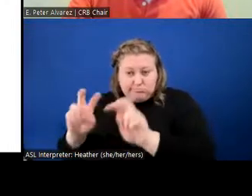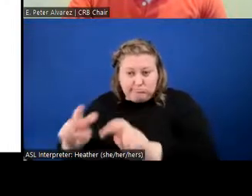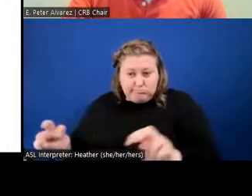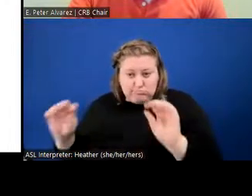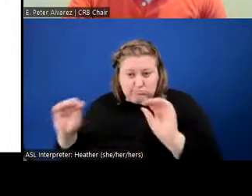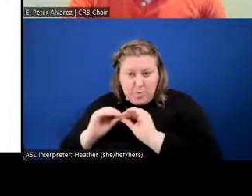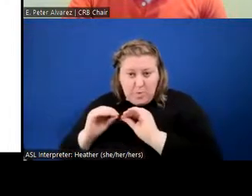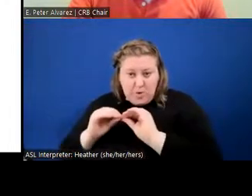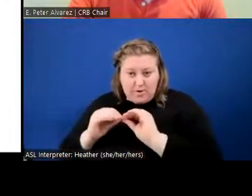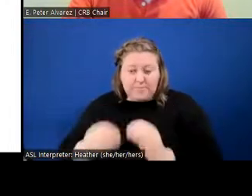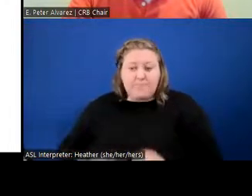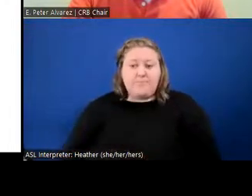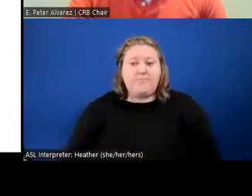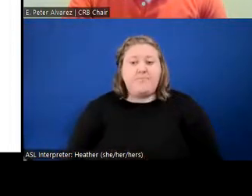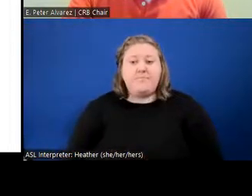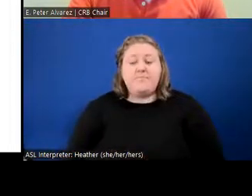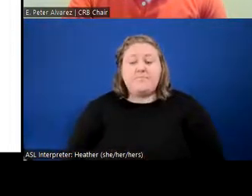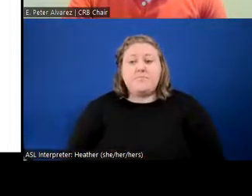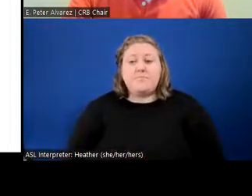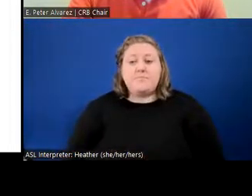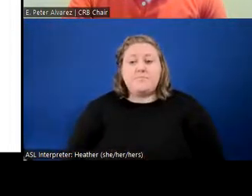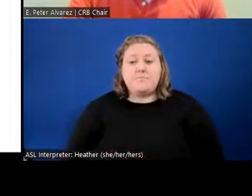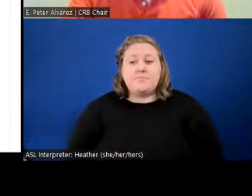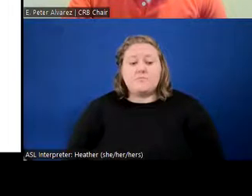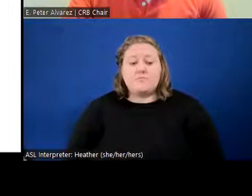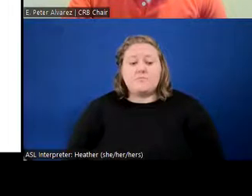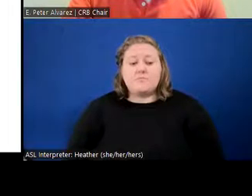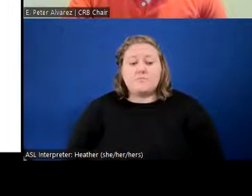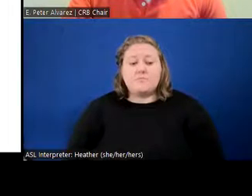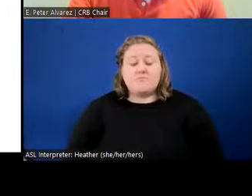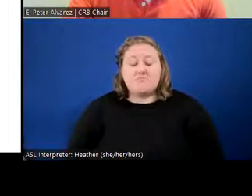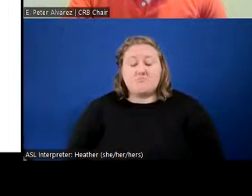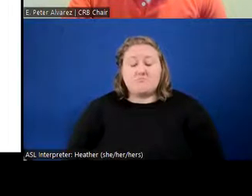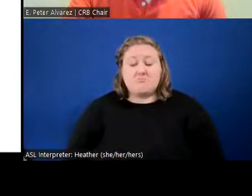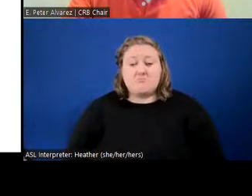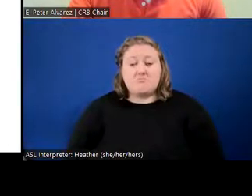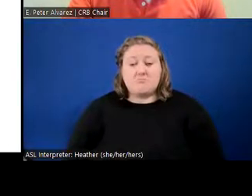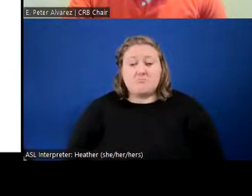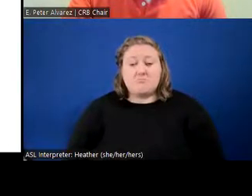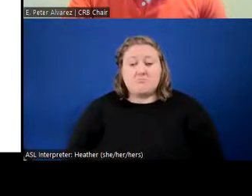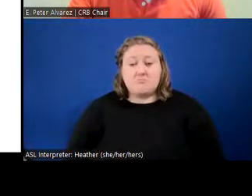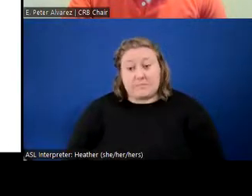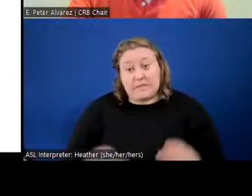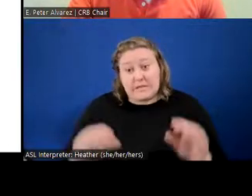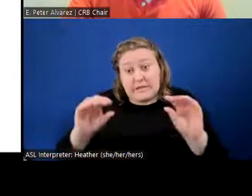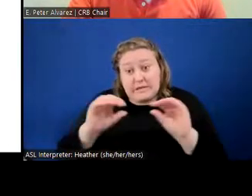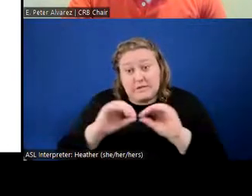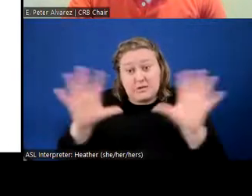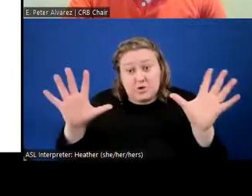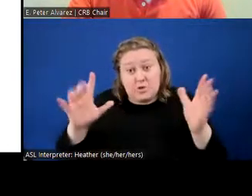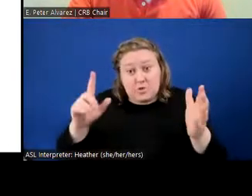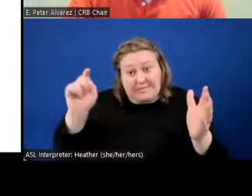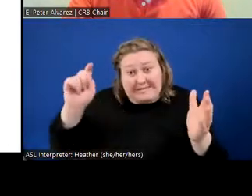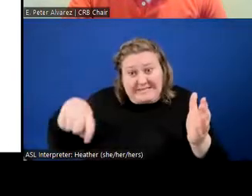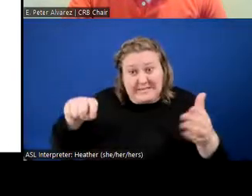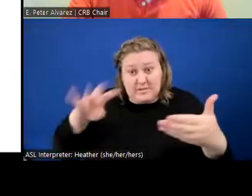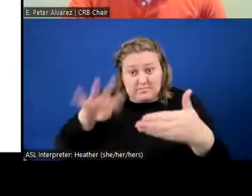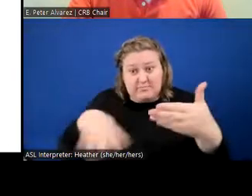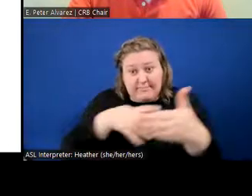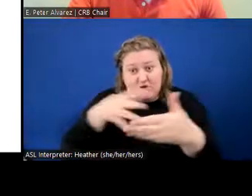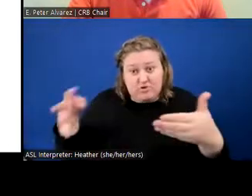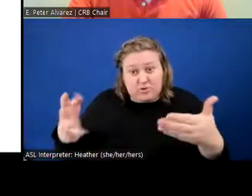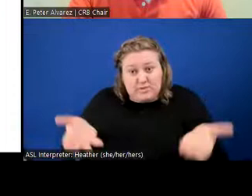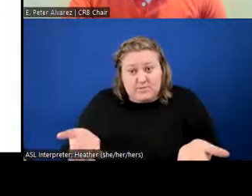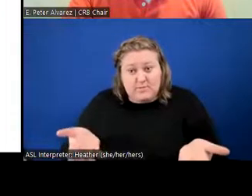to officers from, that there is a need for a matrix because you